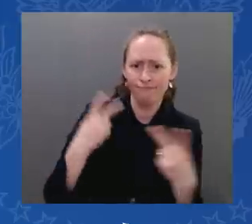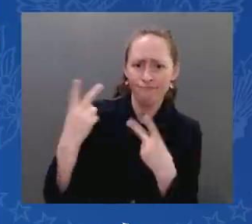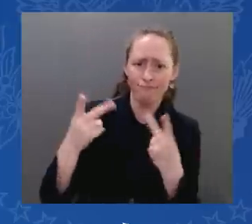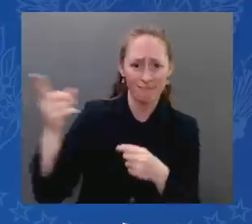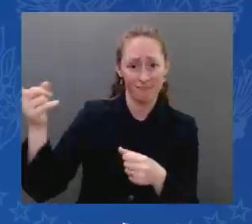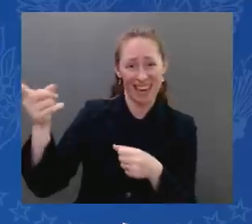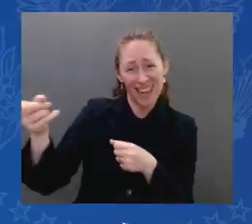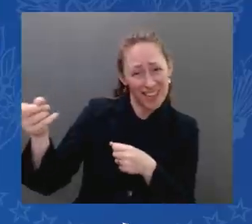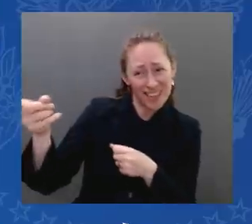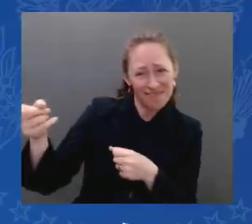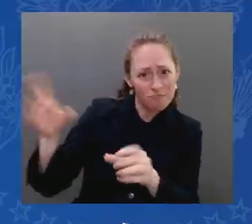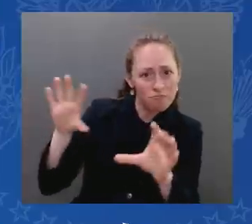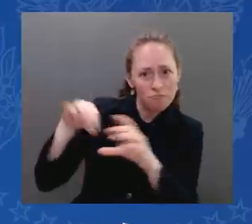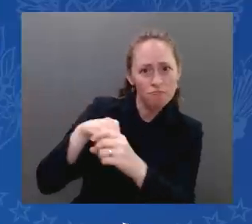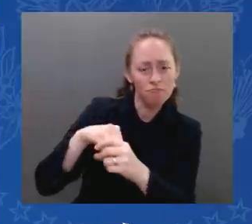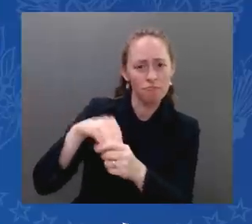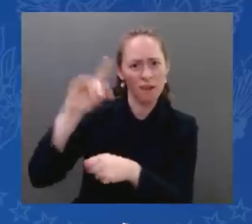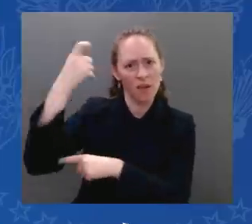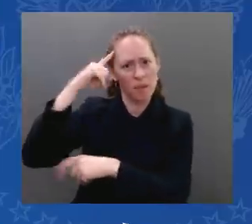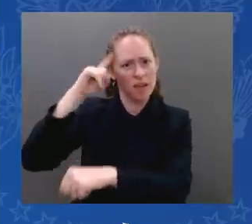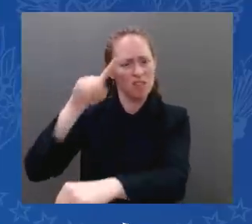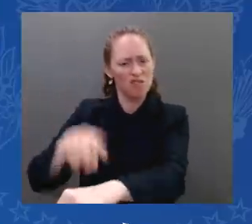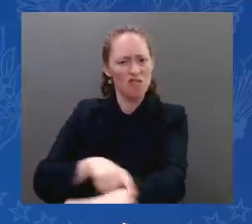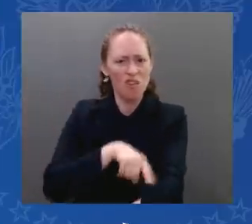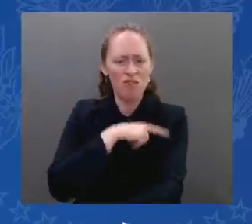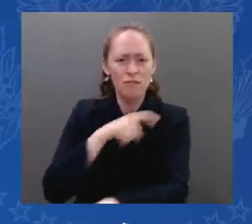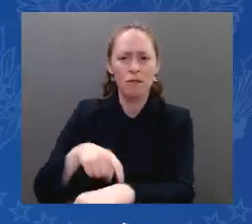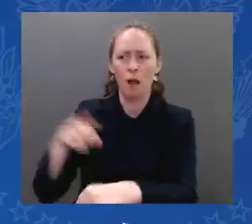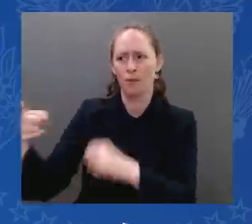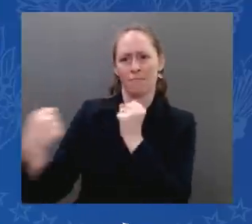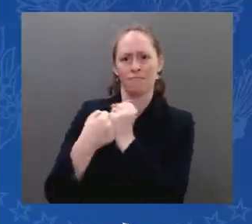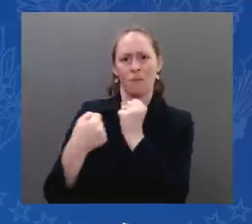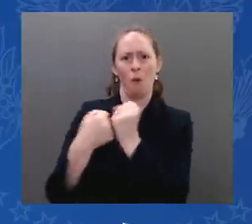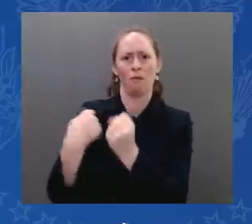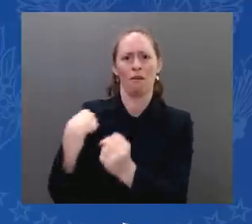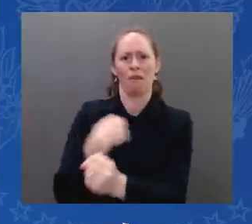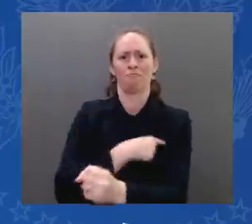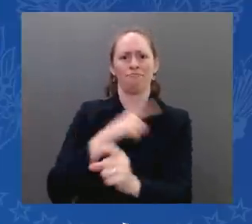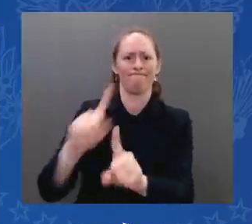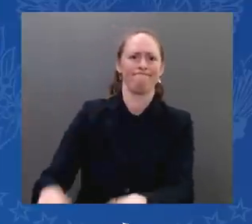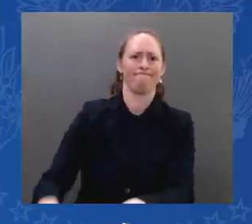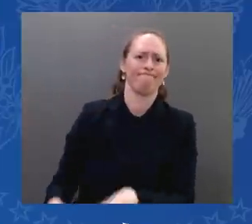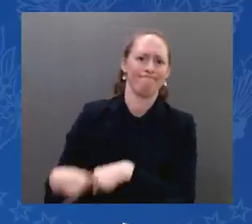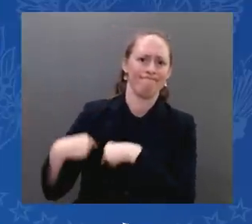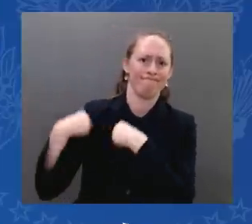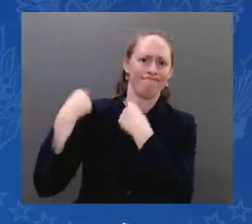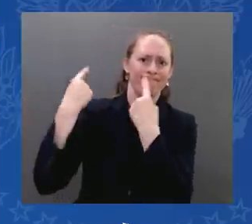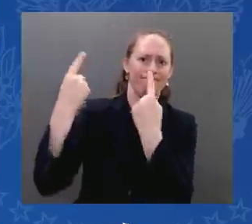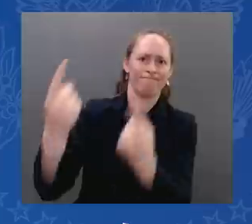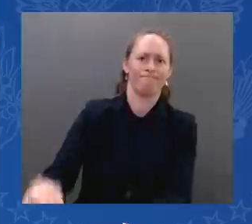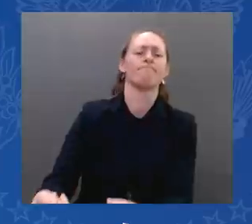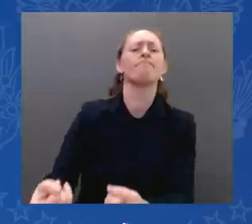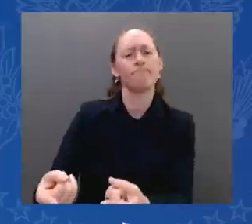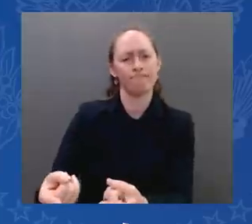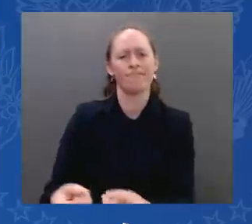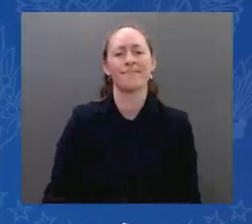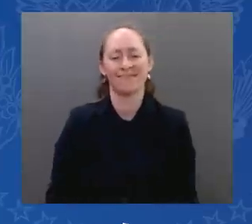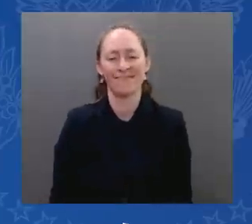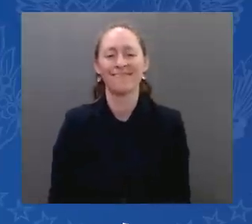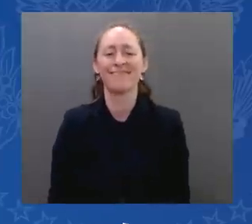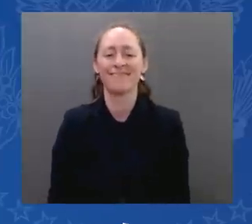the everlasting gratitude of the people of Zion. Thank you, Mr. President.